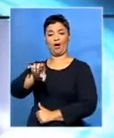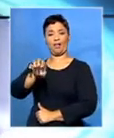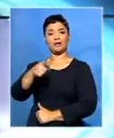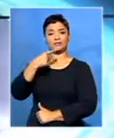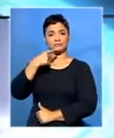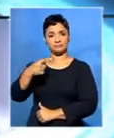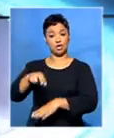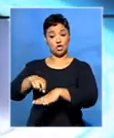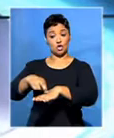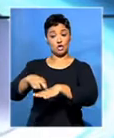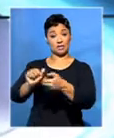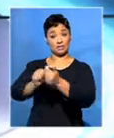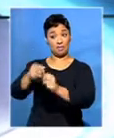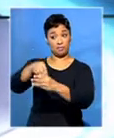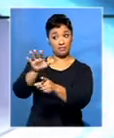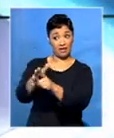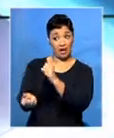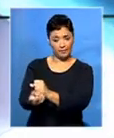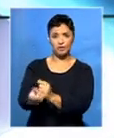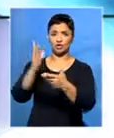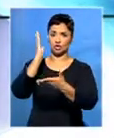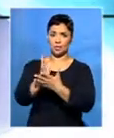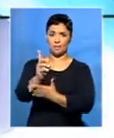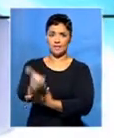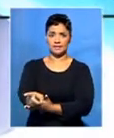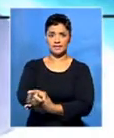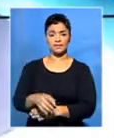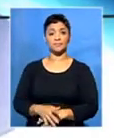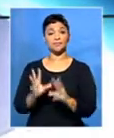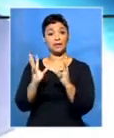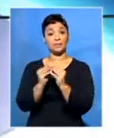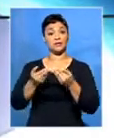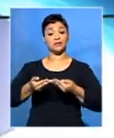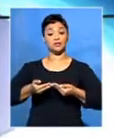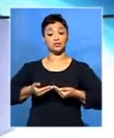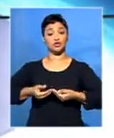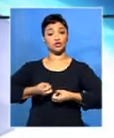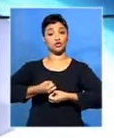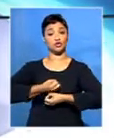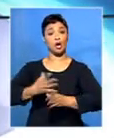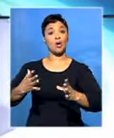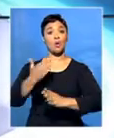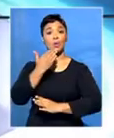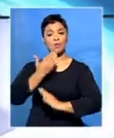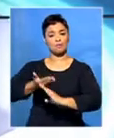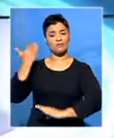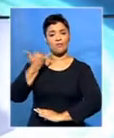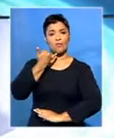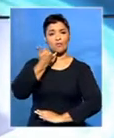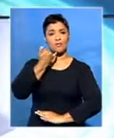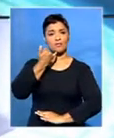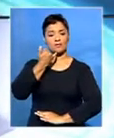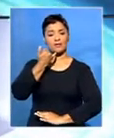is aimed at fighting all forms of racism and discrimination in the field of play. The meeting opened with a speech from former president